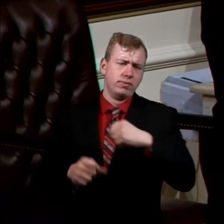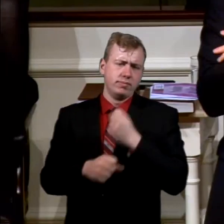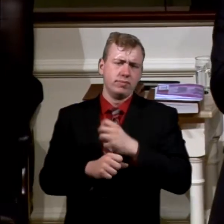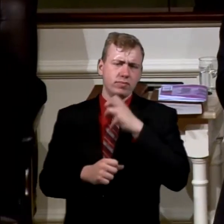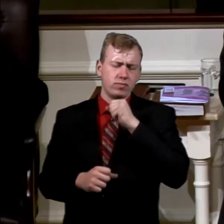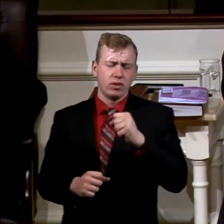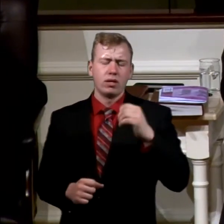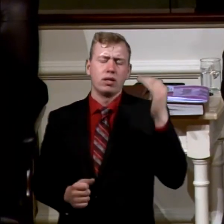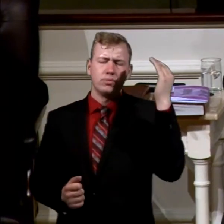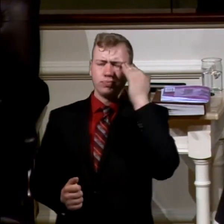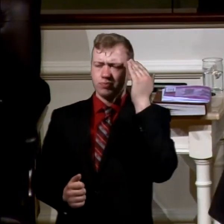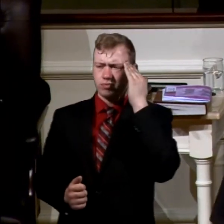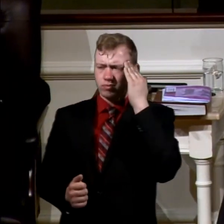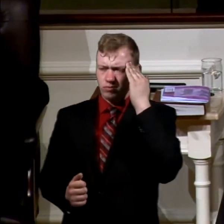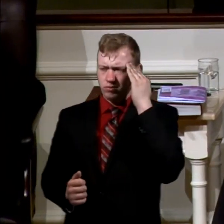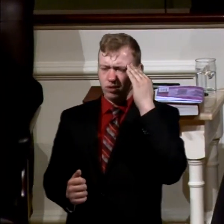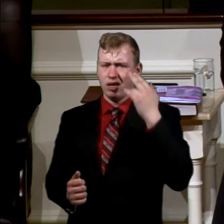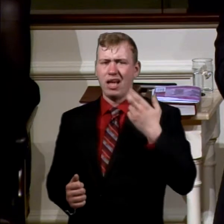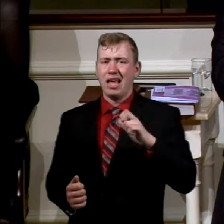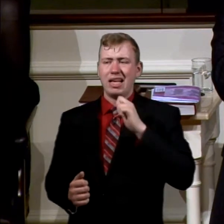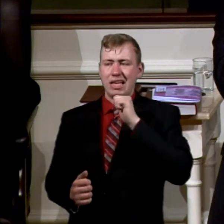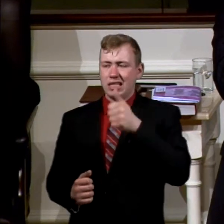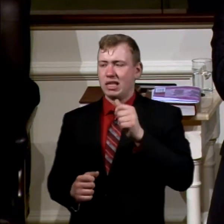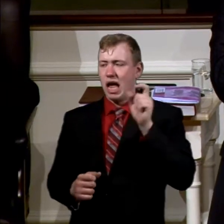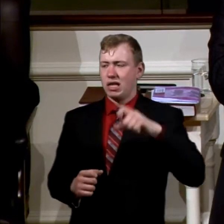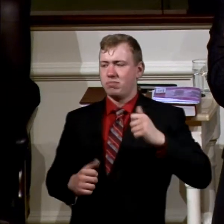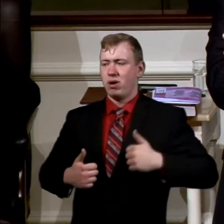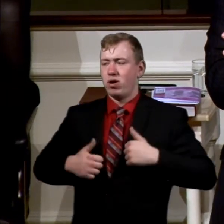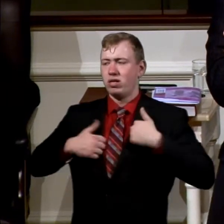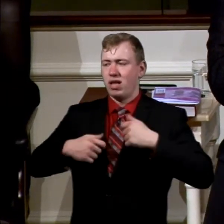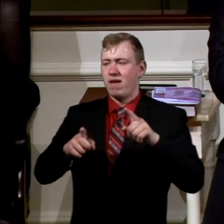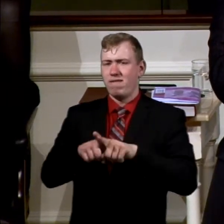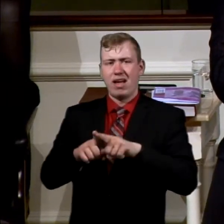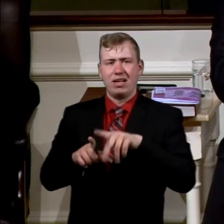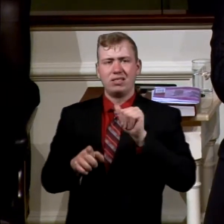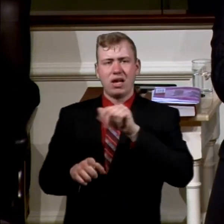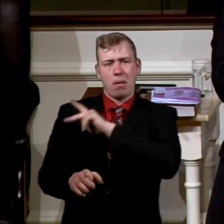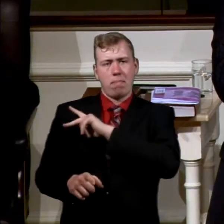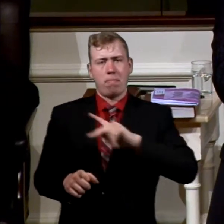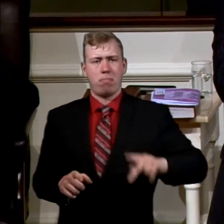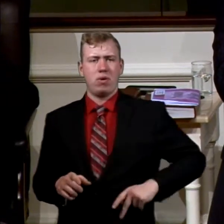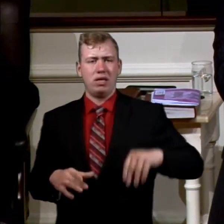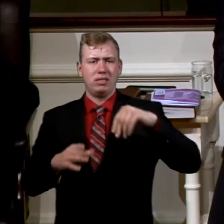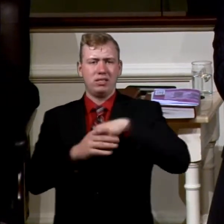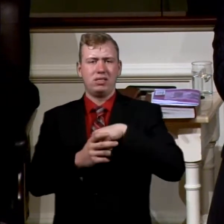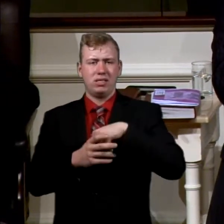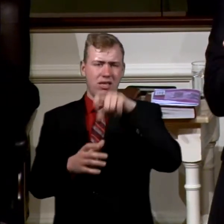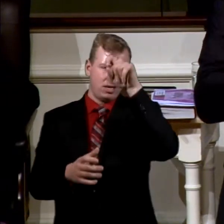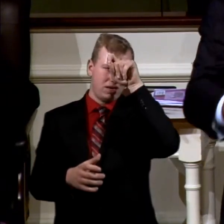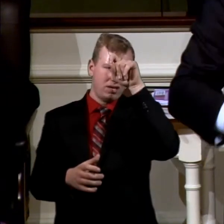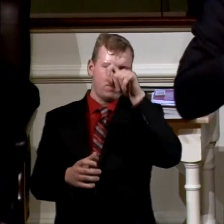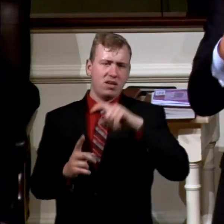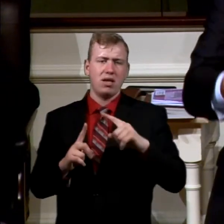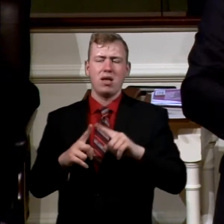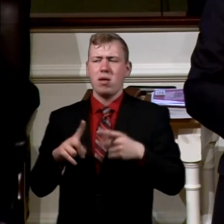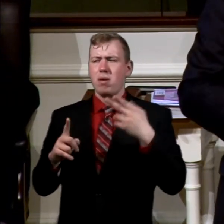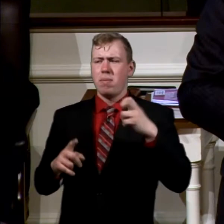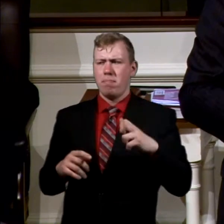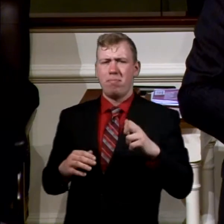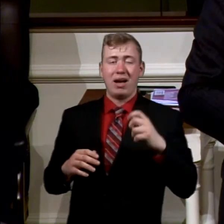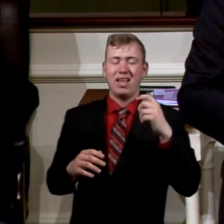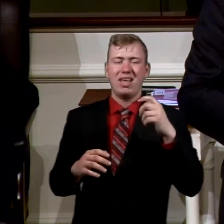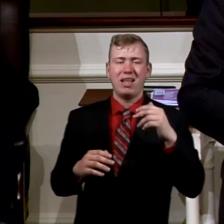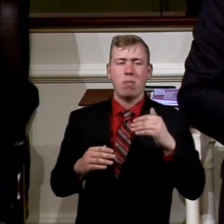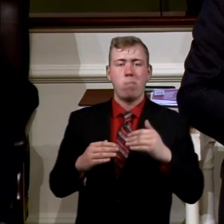knows that he's not made to live as a prince in Egypt. But he gets ahead of God,